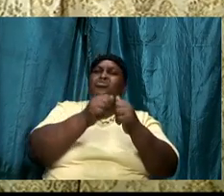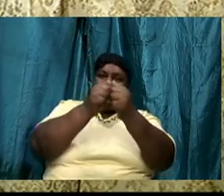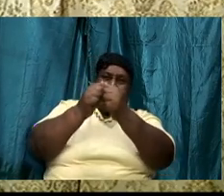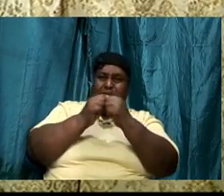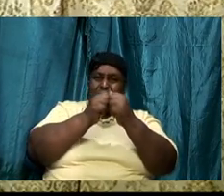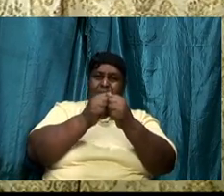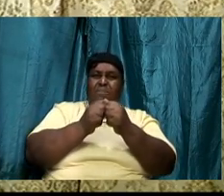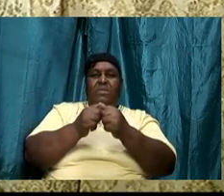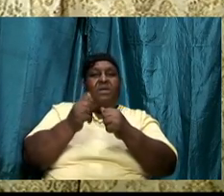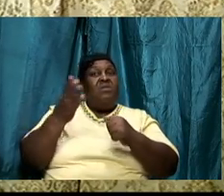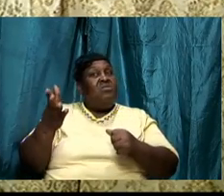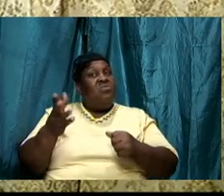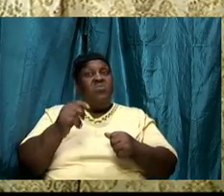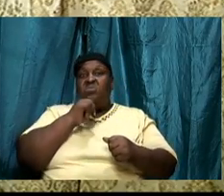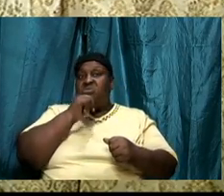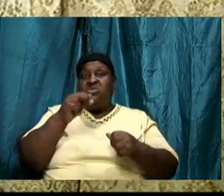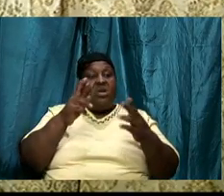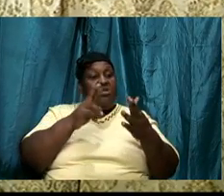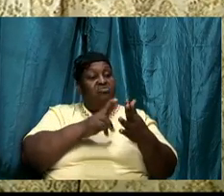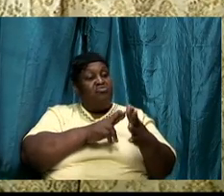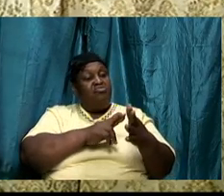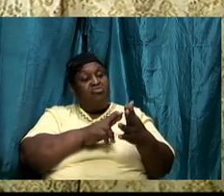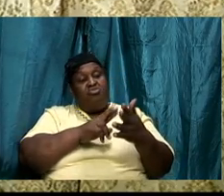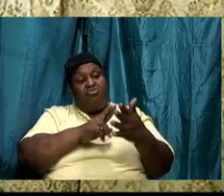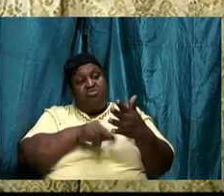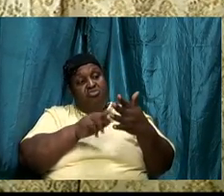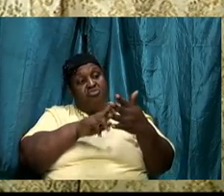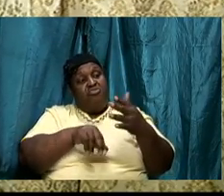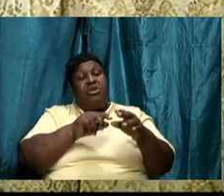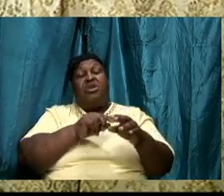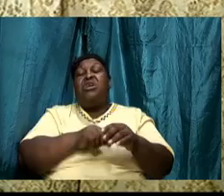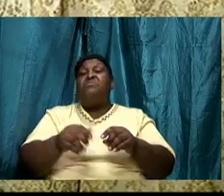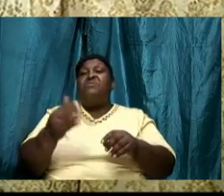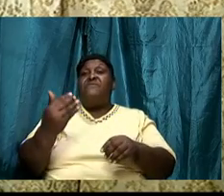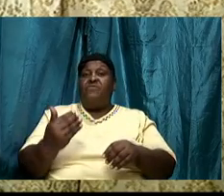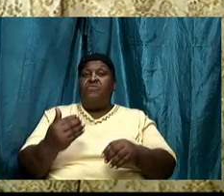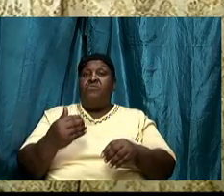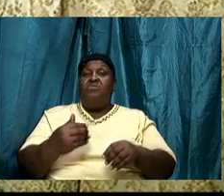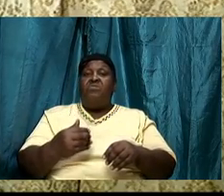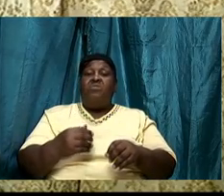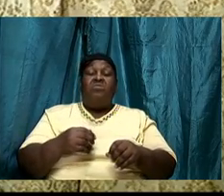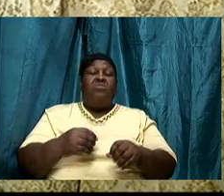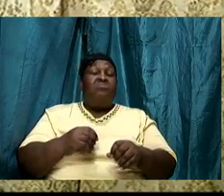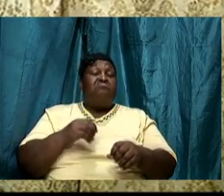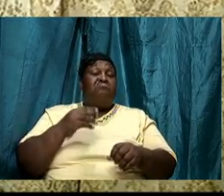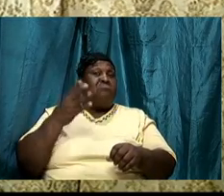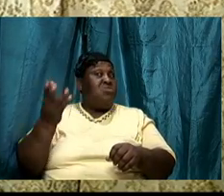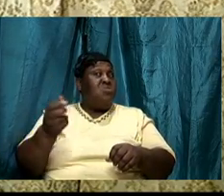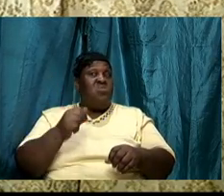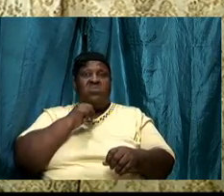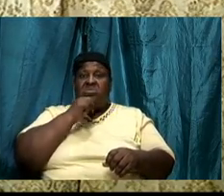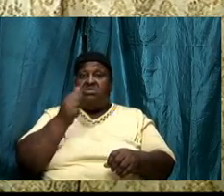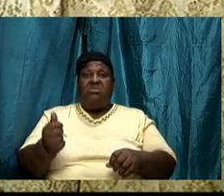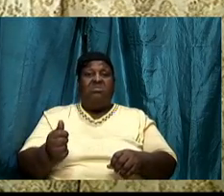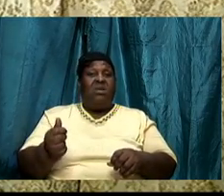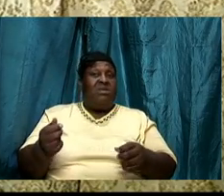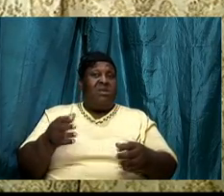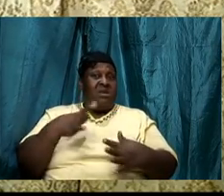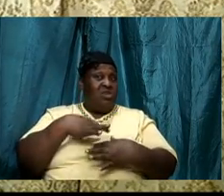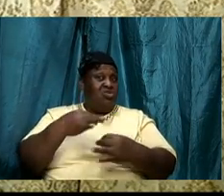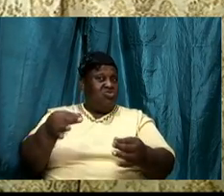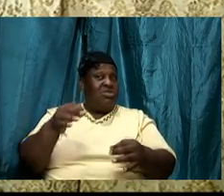did not read before those that were not in the habit of reading the word we are going to do this together so that